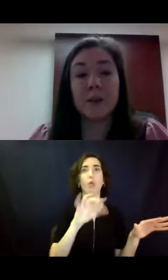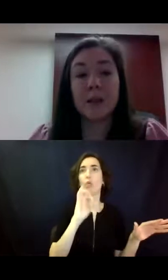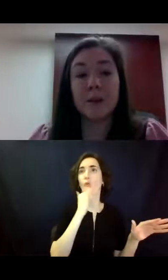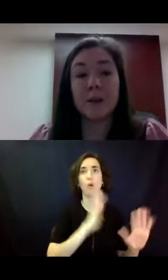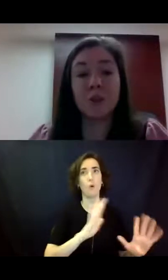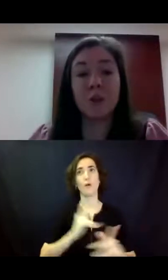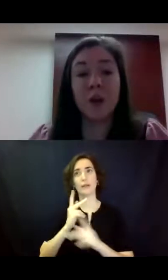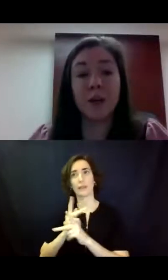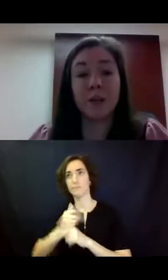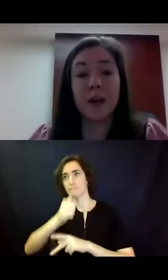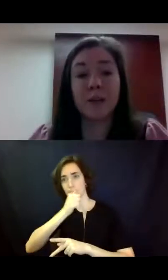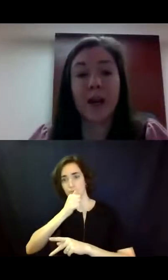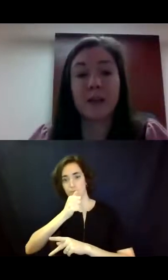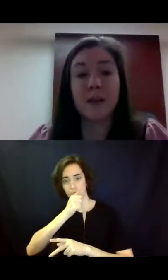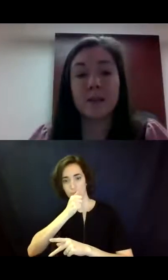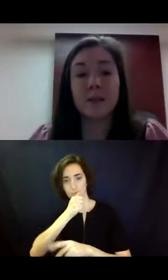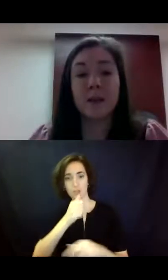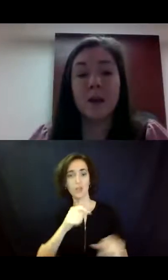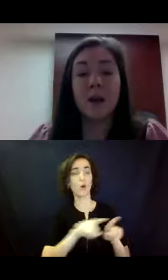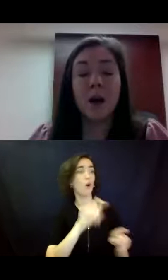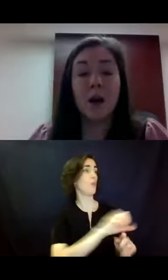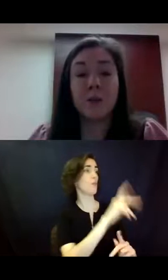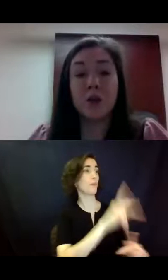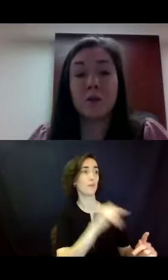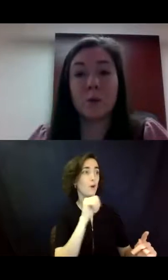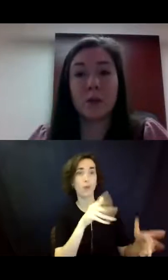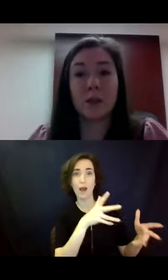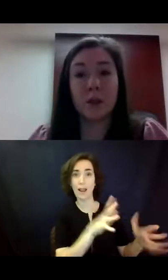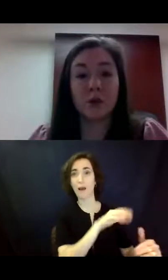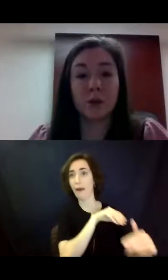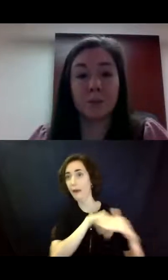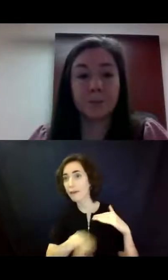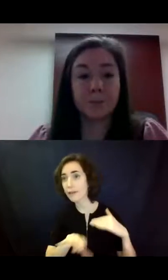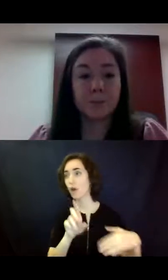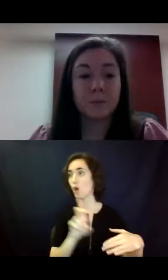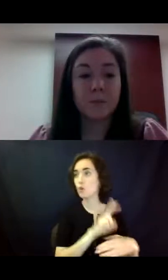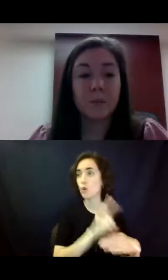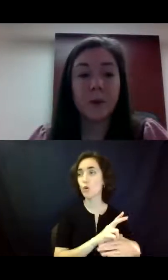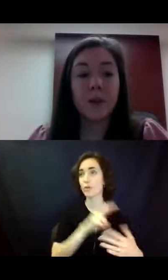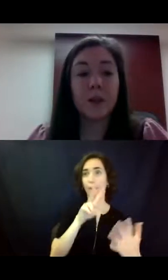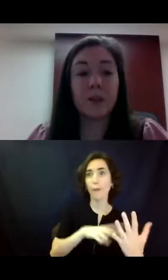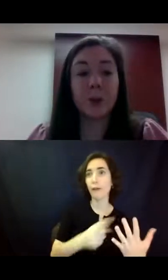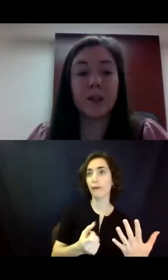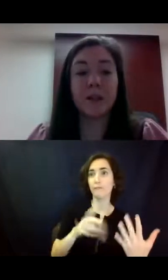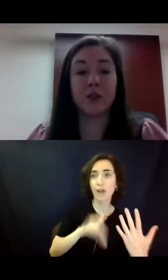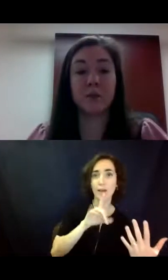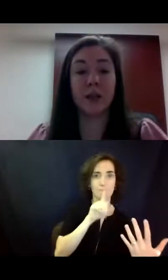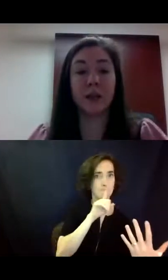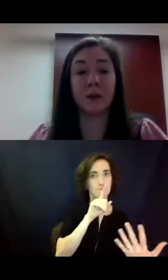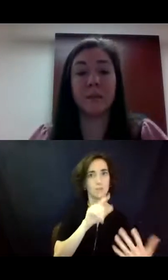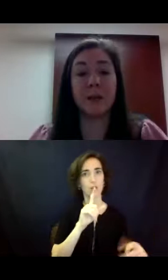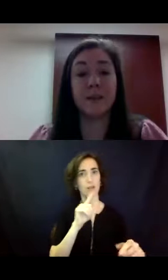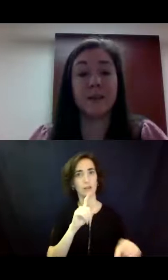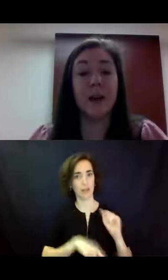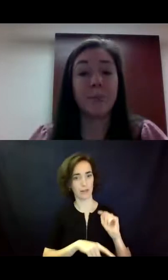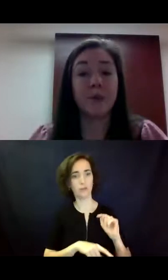is never subject to unauthorized access, use or disclosure. A supported decision-making